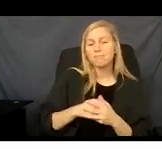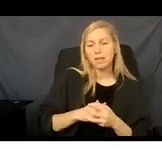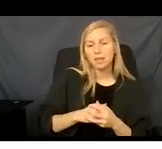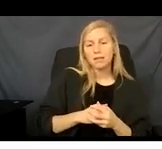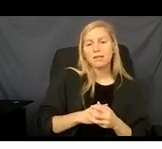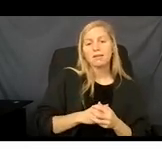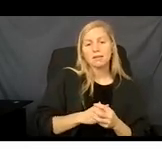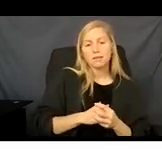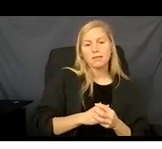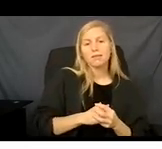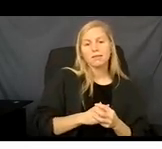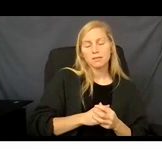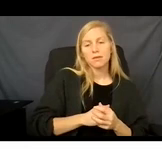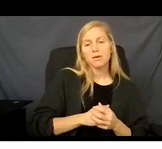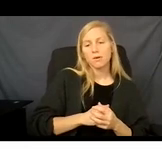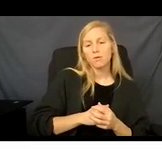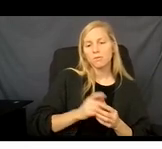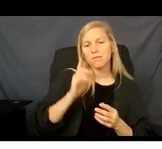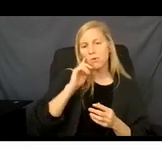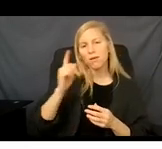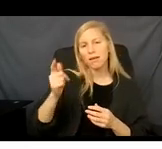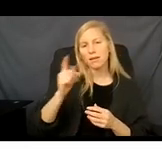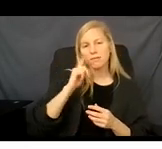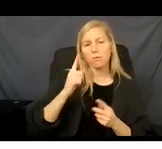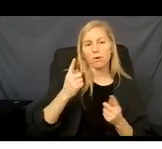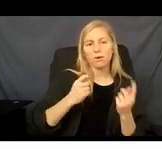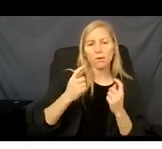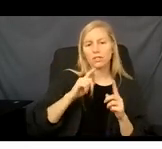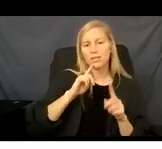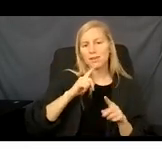that when we come to the question and answer section.